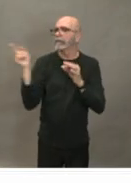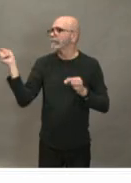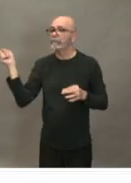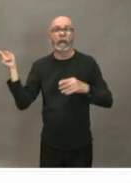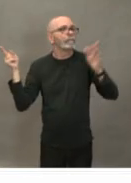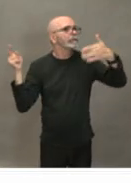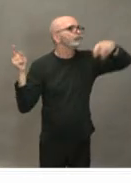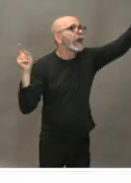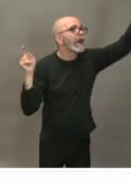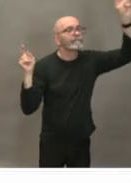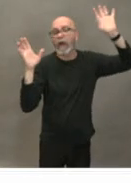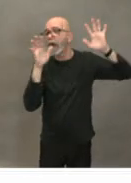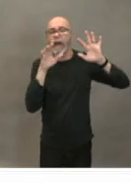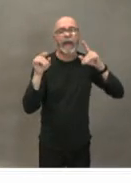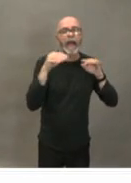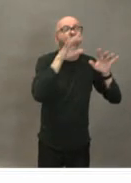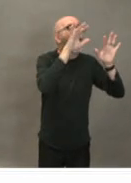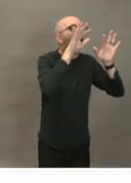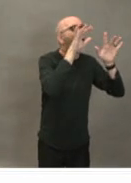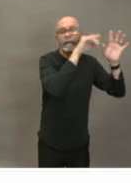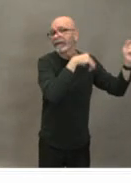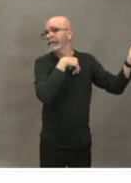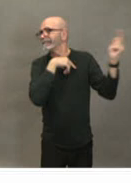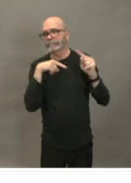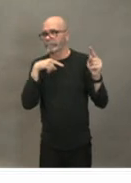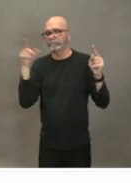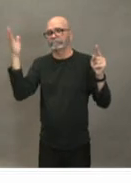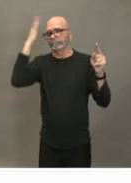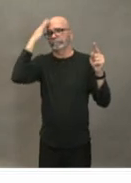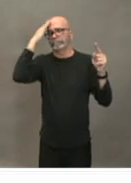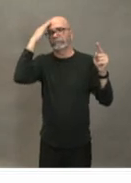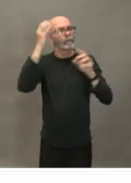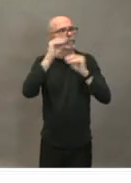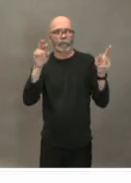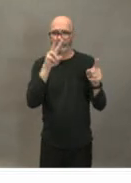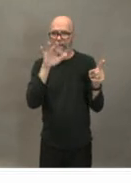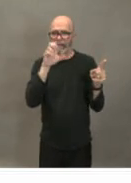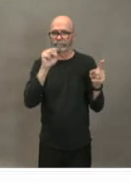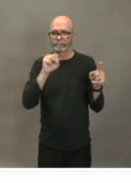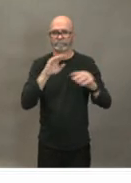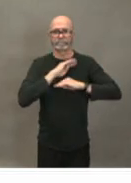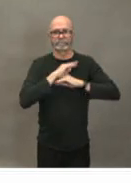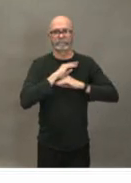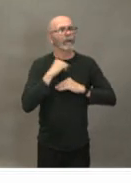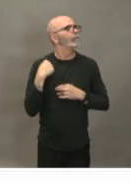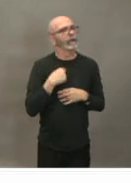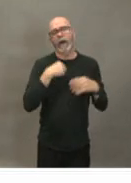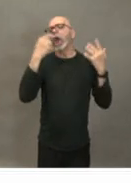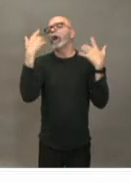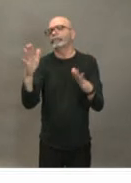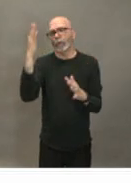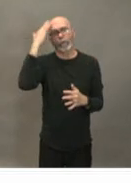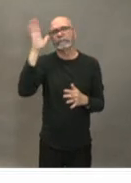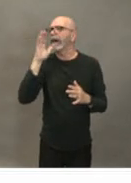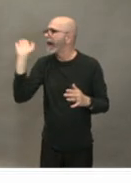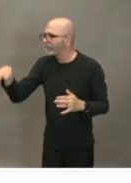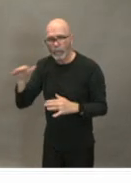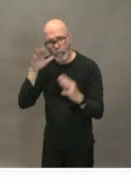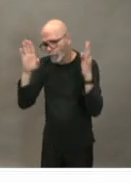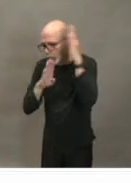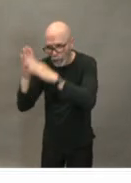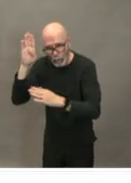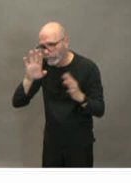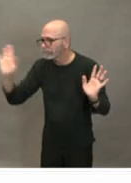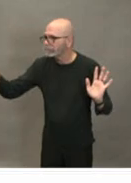and they would need to show that they're free of this virus before they come back to work we've already communicated that that is not appropriate we will not be doing those